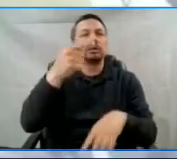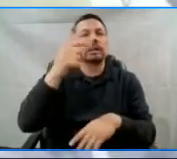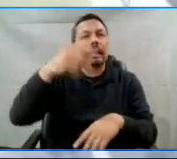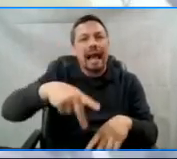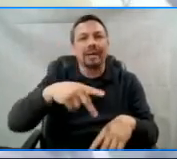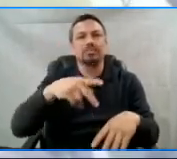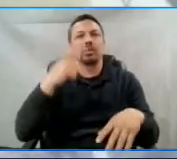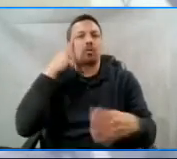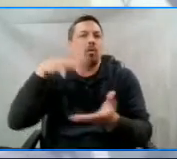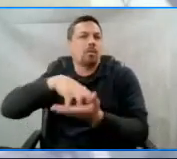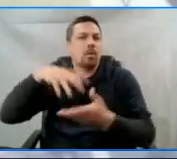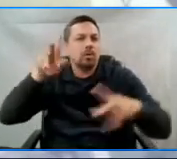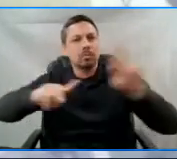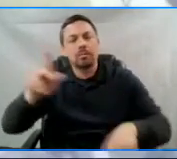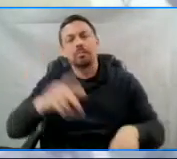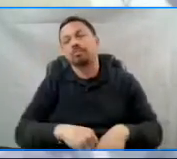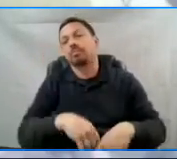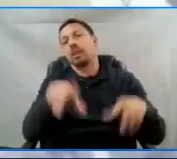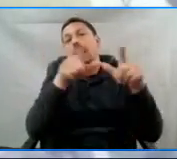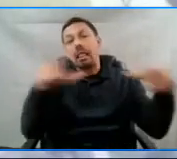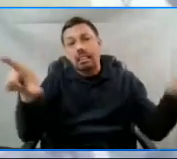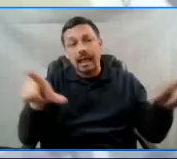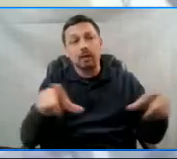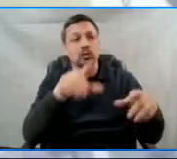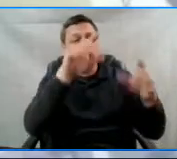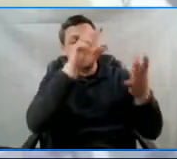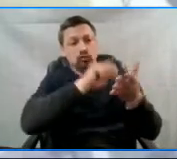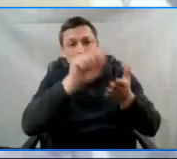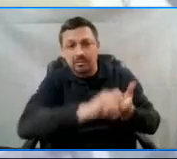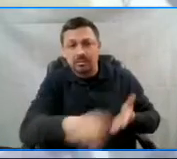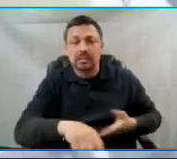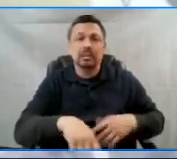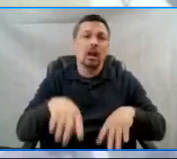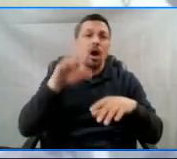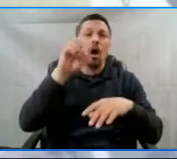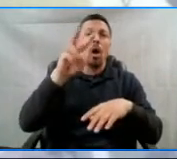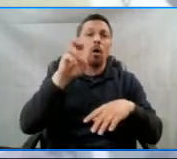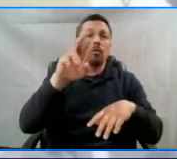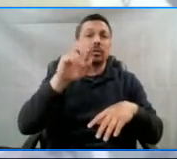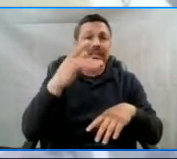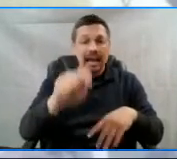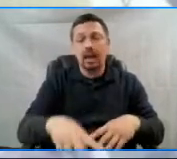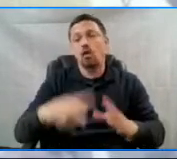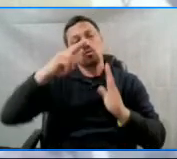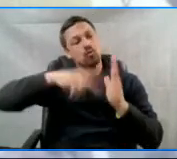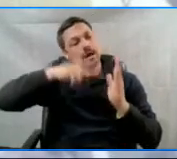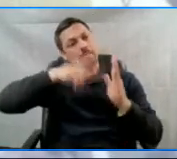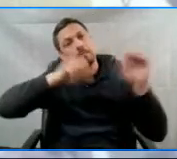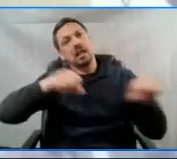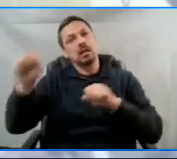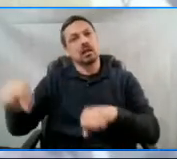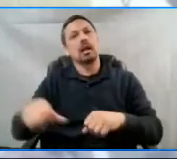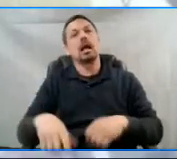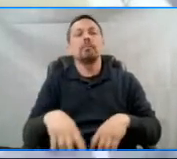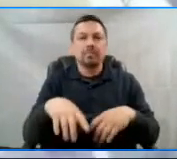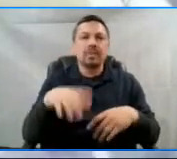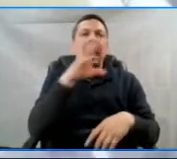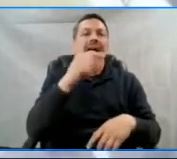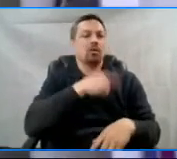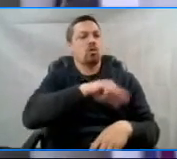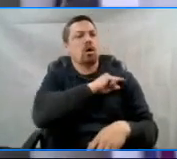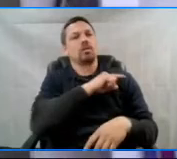considering things like language drafting and oversight, readability, legislative alteration, and qualification